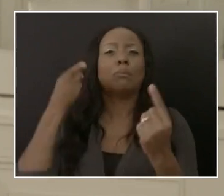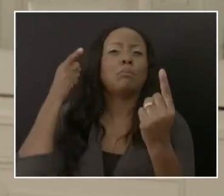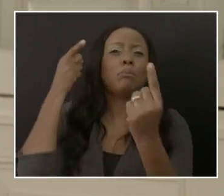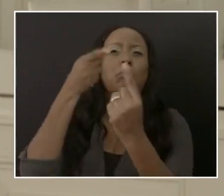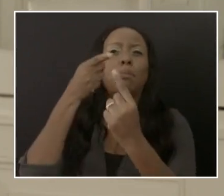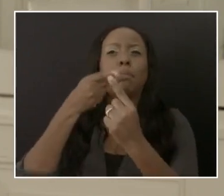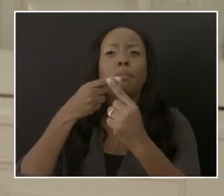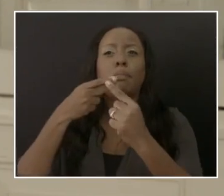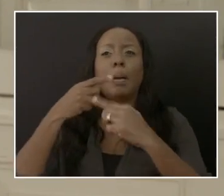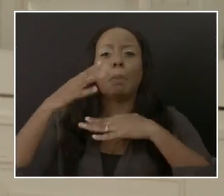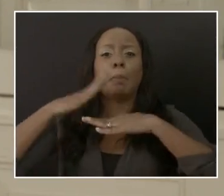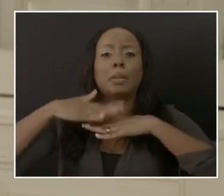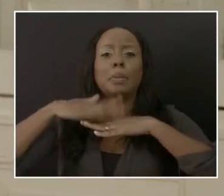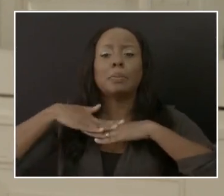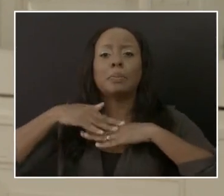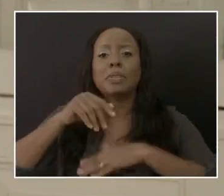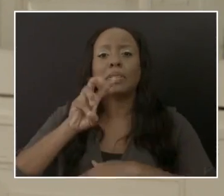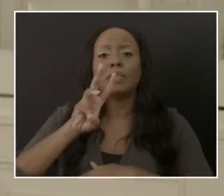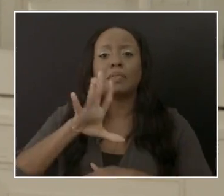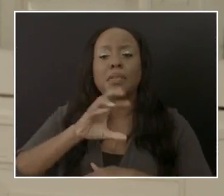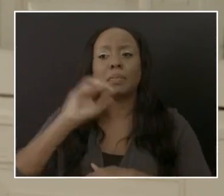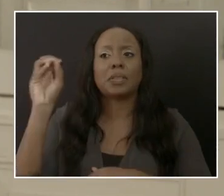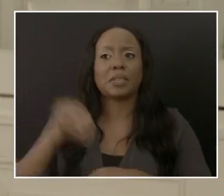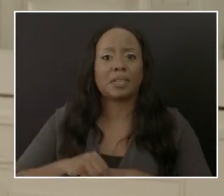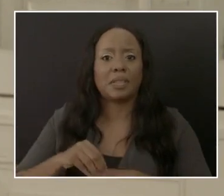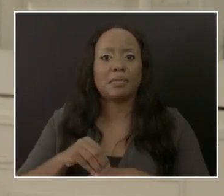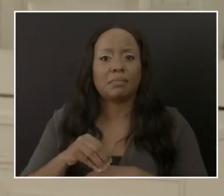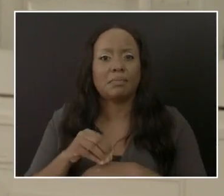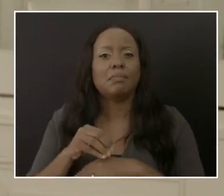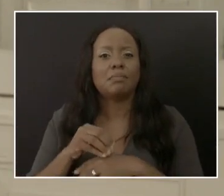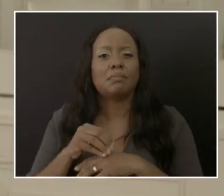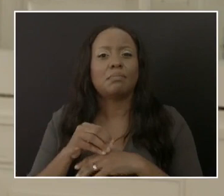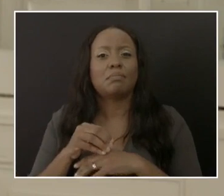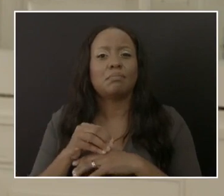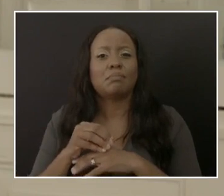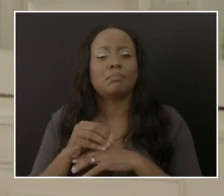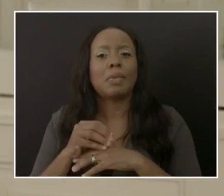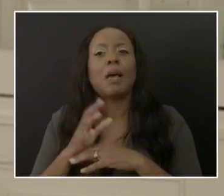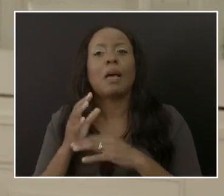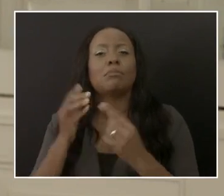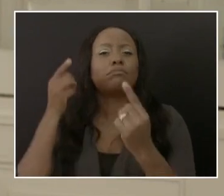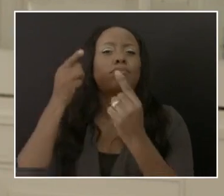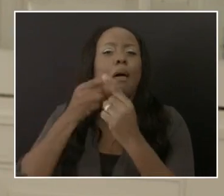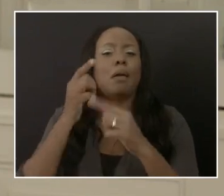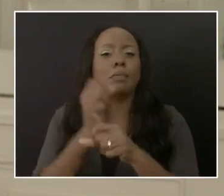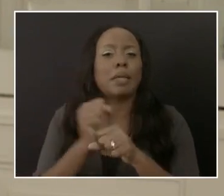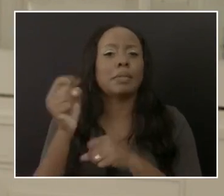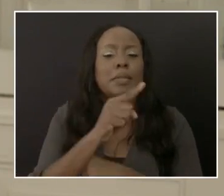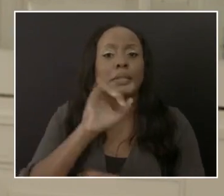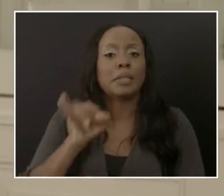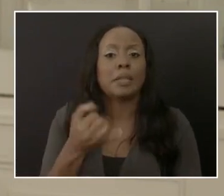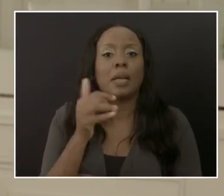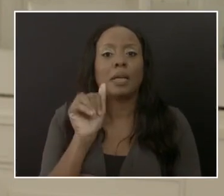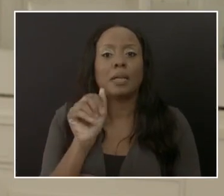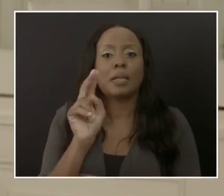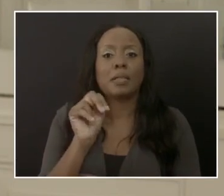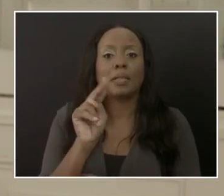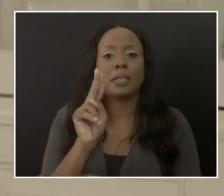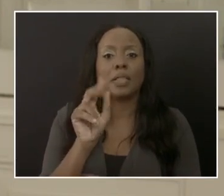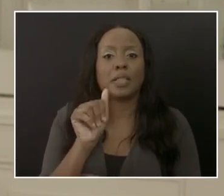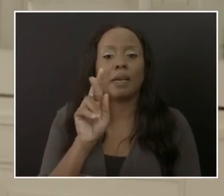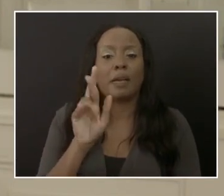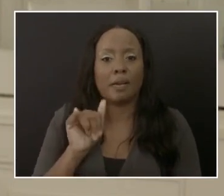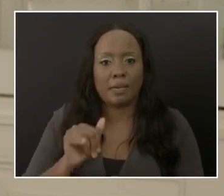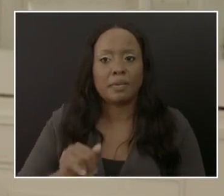early January of next year. That is the only chance that we will have with respect